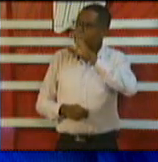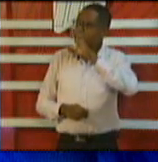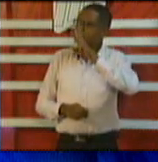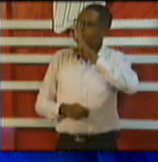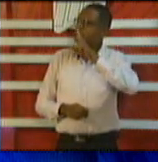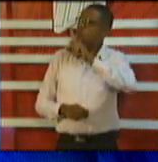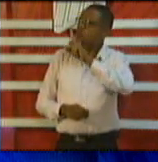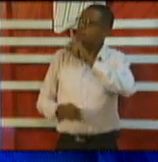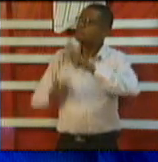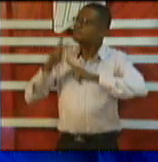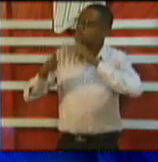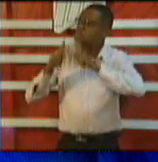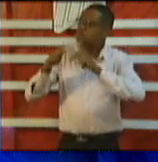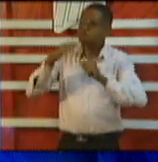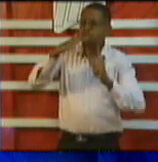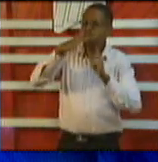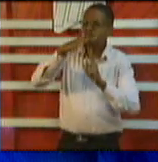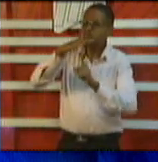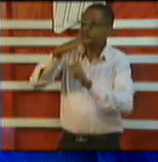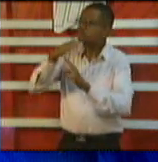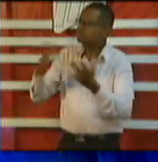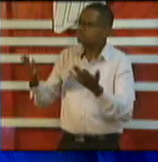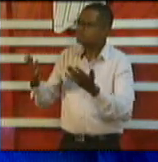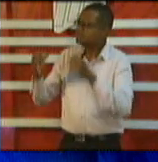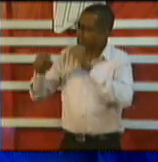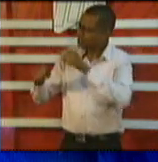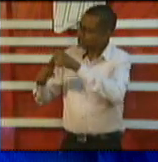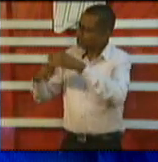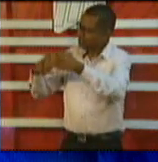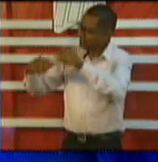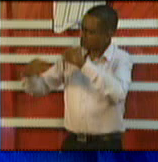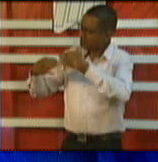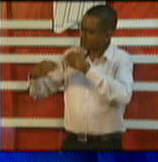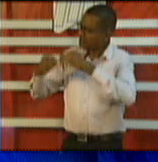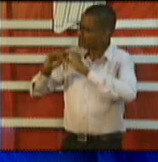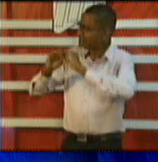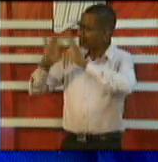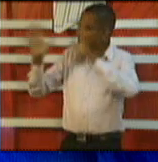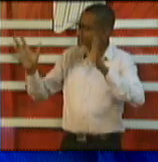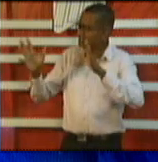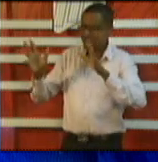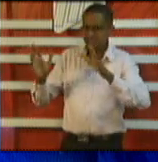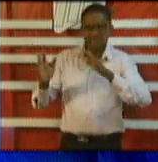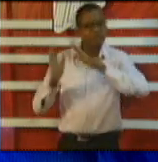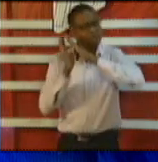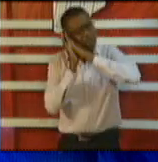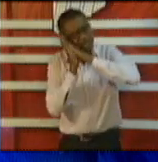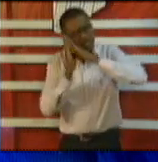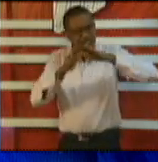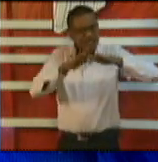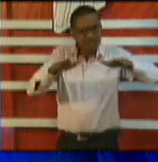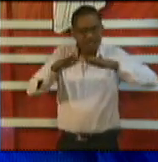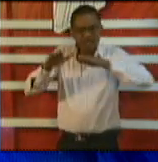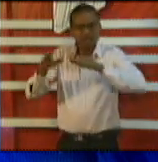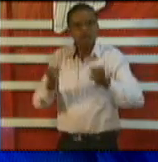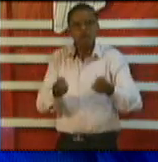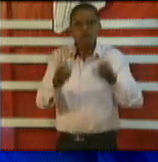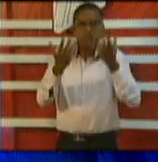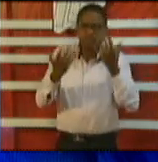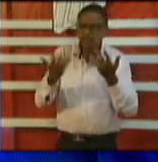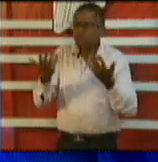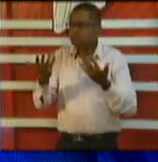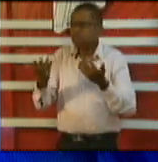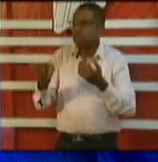give us an idea about those figures and those beds and is it that if if we are yeah if we need more more bed spaces